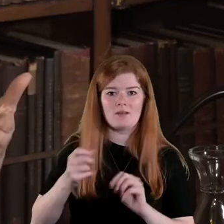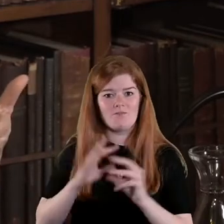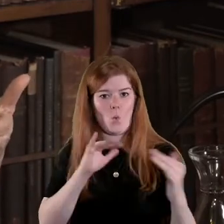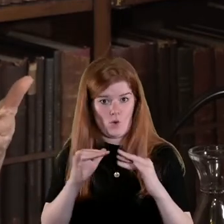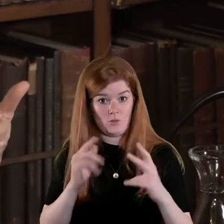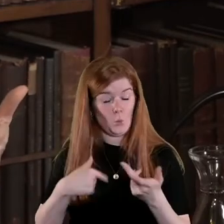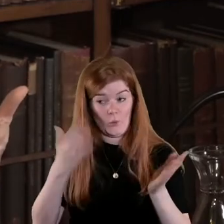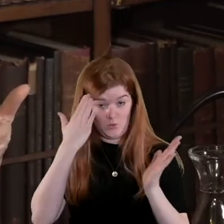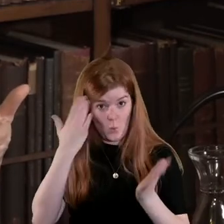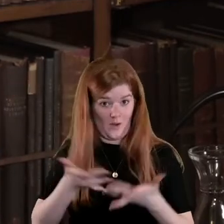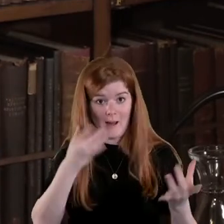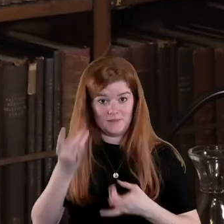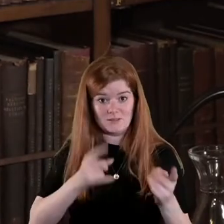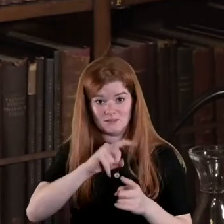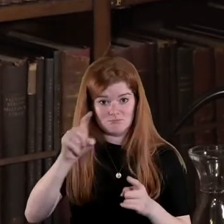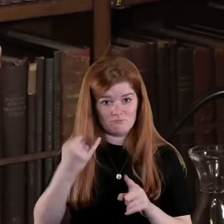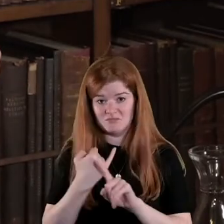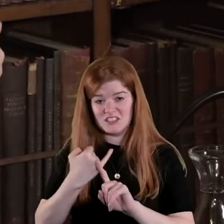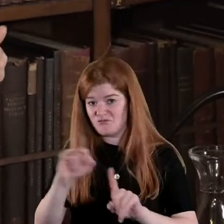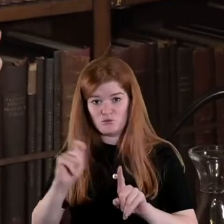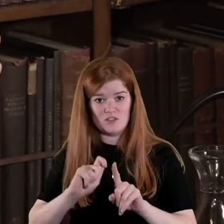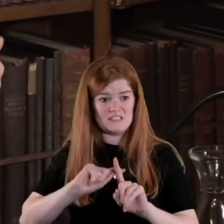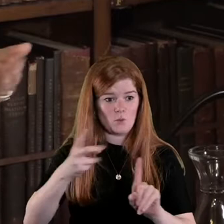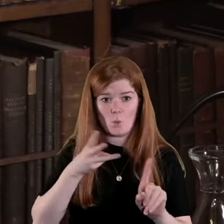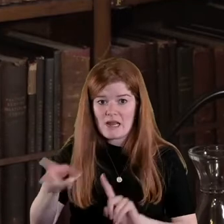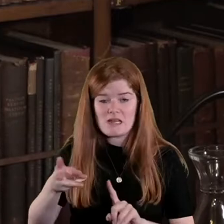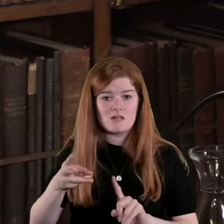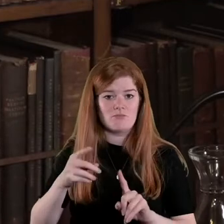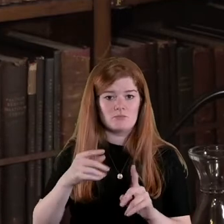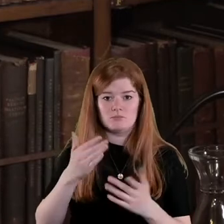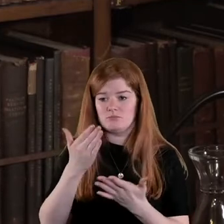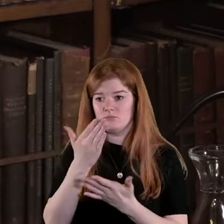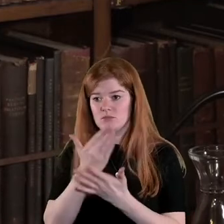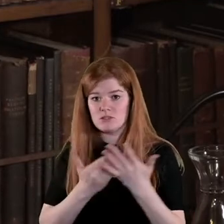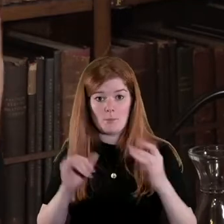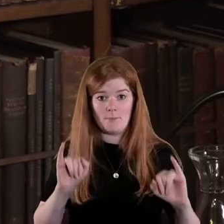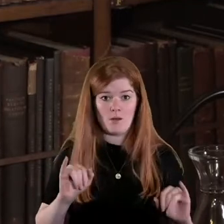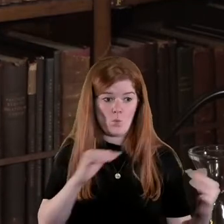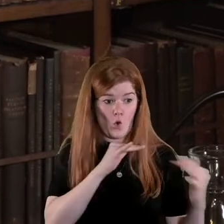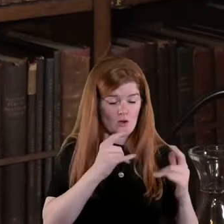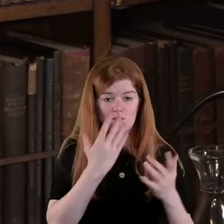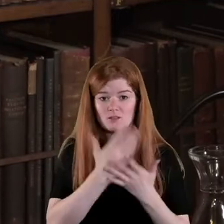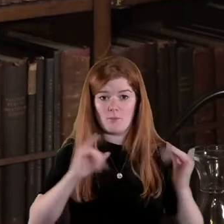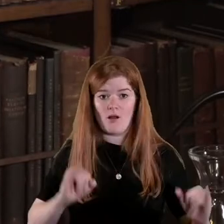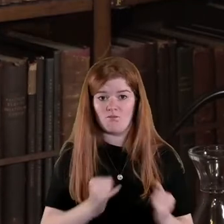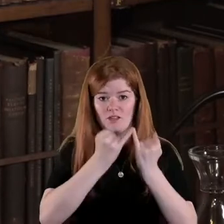perpetrated in different forms in some conflicts it is I suppose